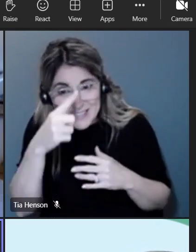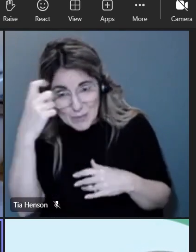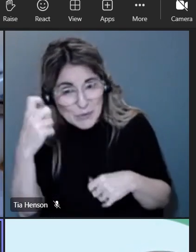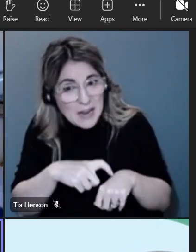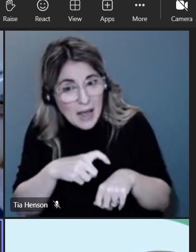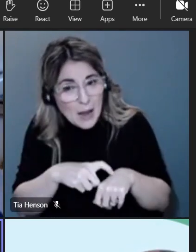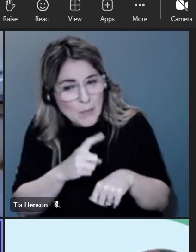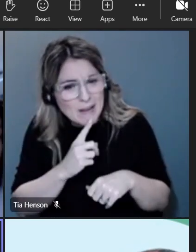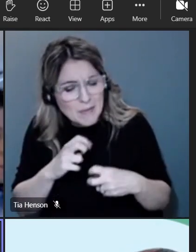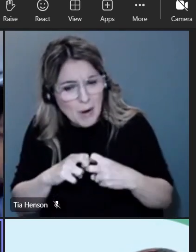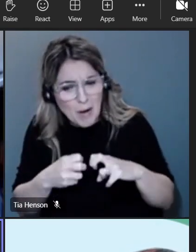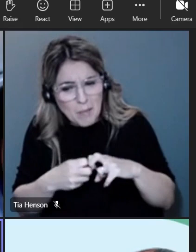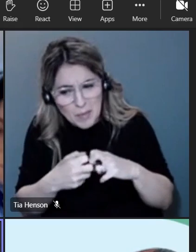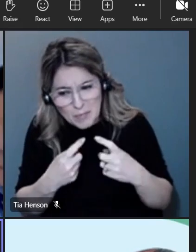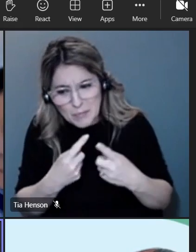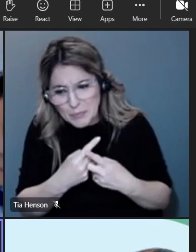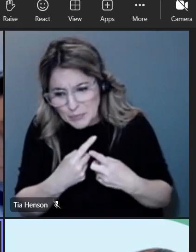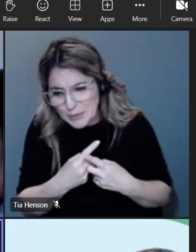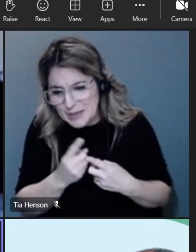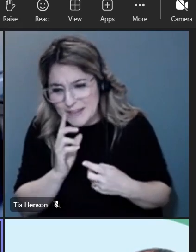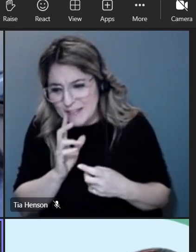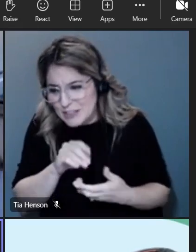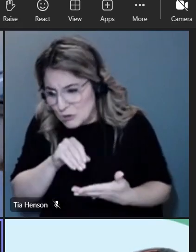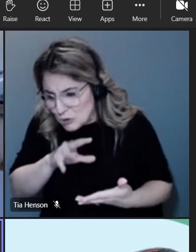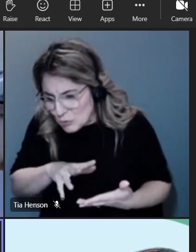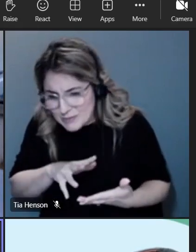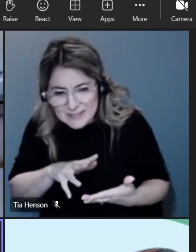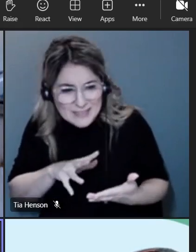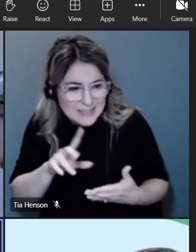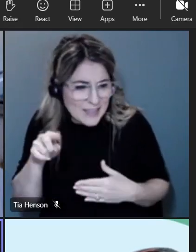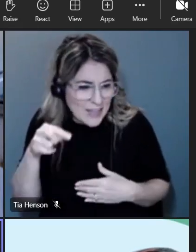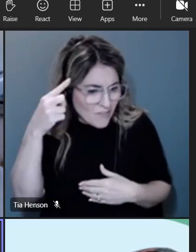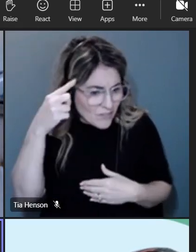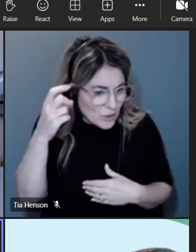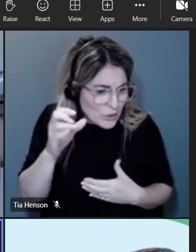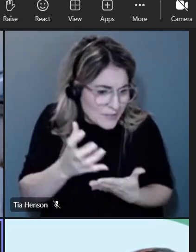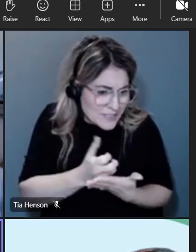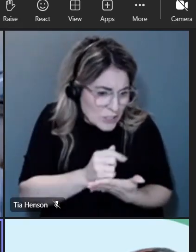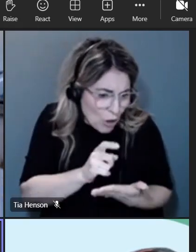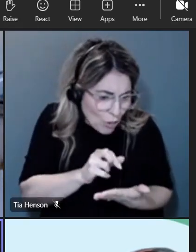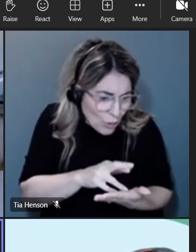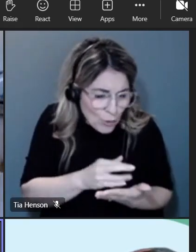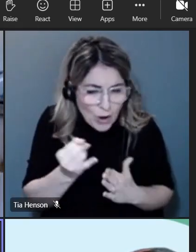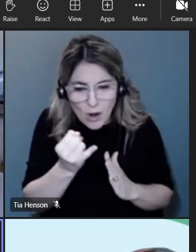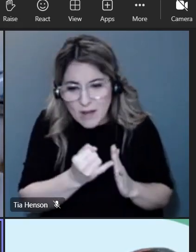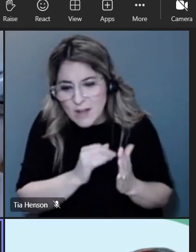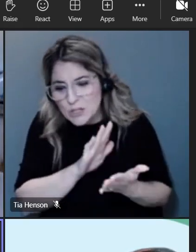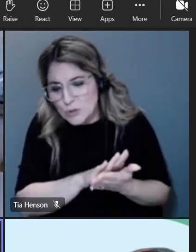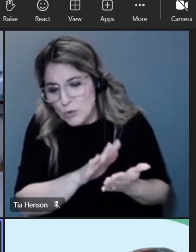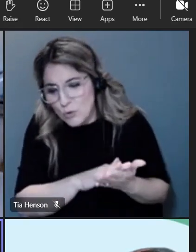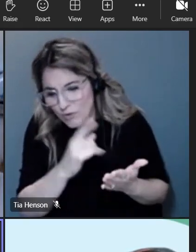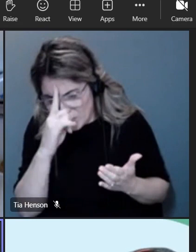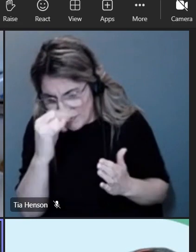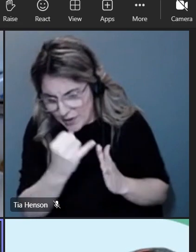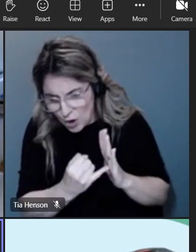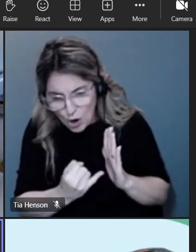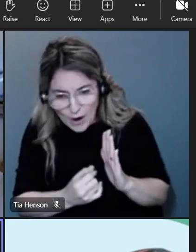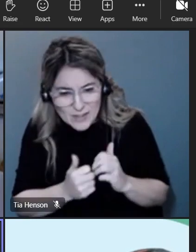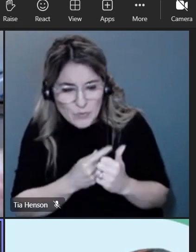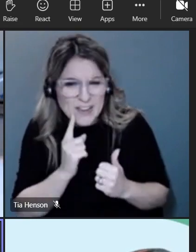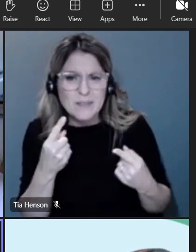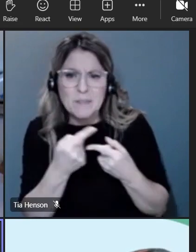of had some issues with a lot of students participating in governor scholars or arts school for the arts we will also have